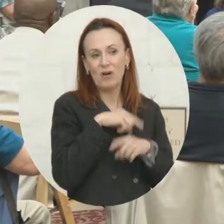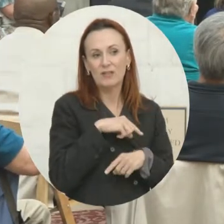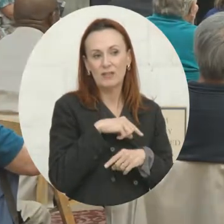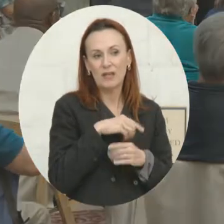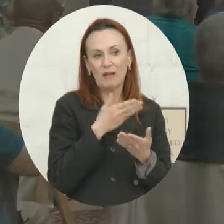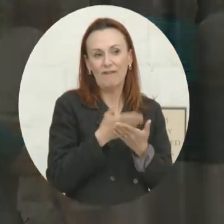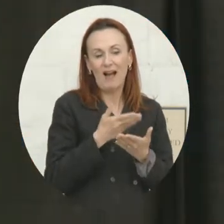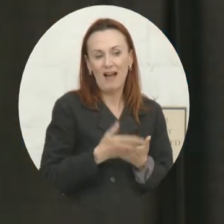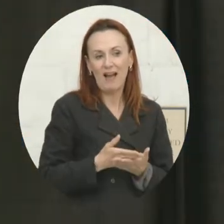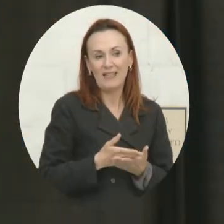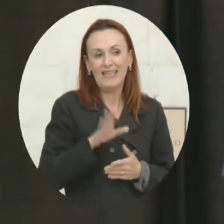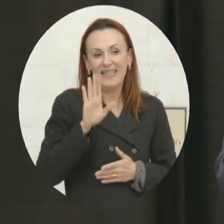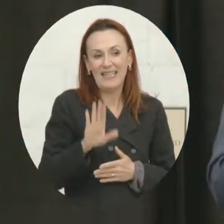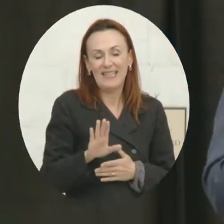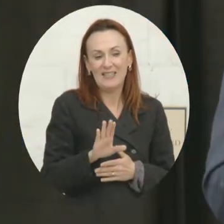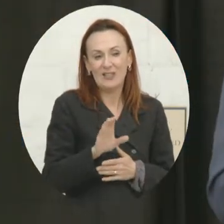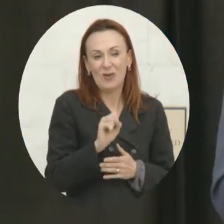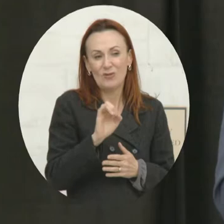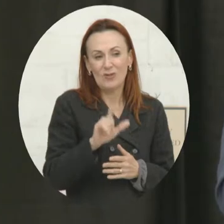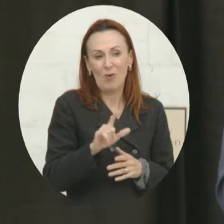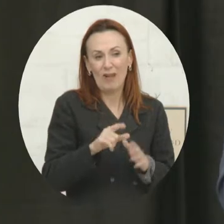percent of the soil samples that were taken.